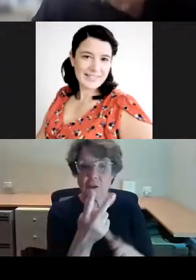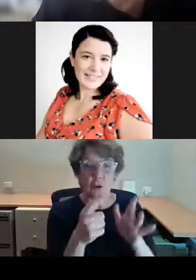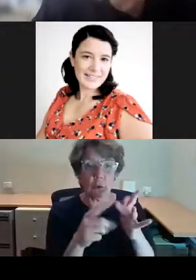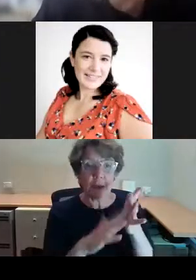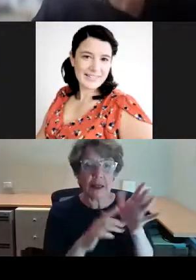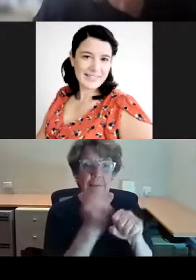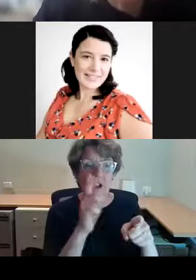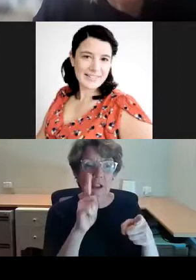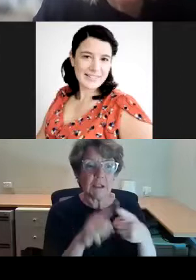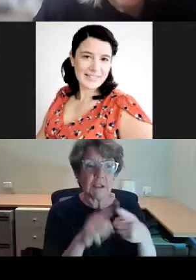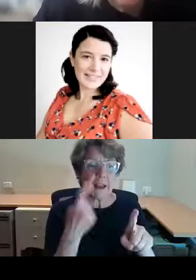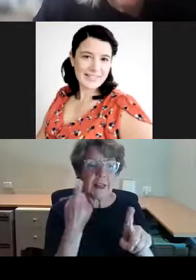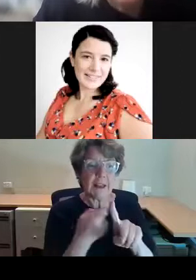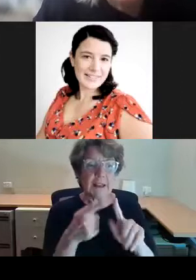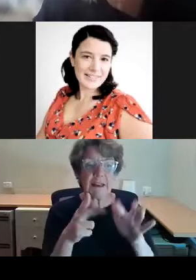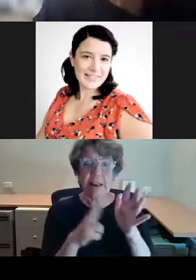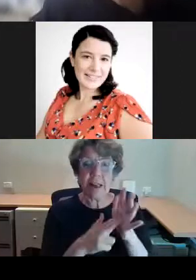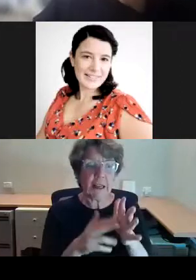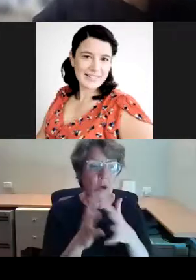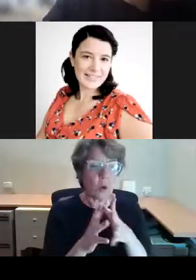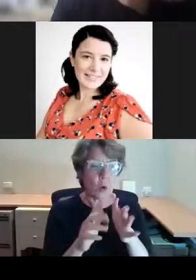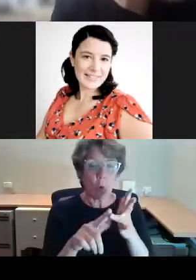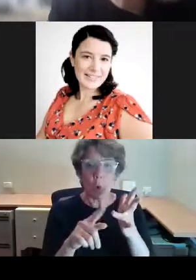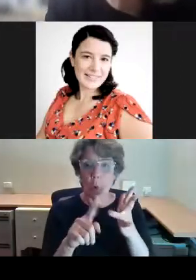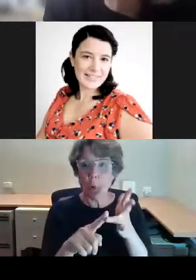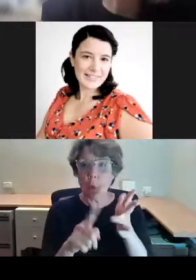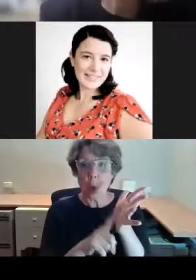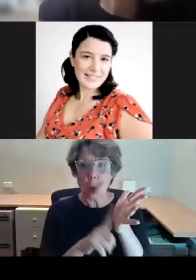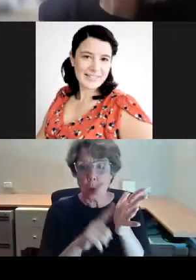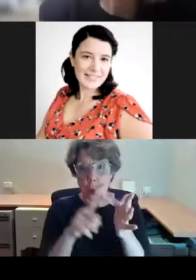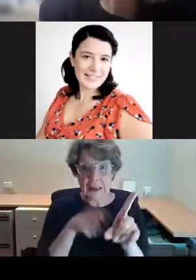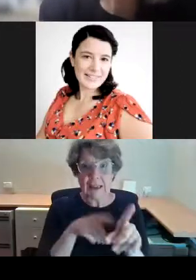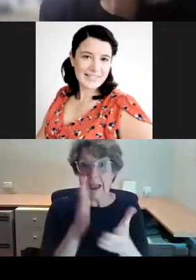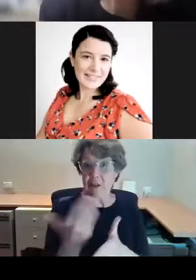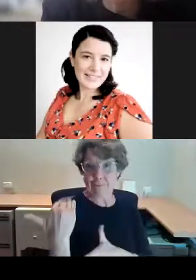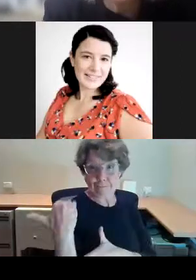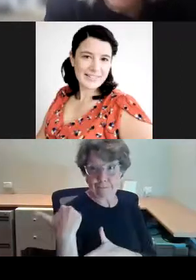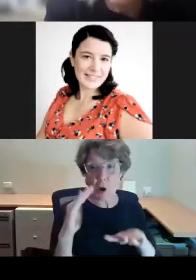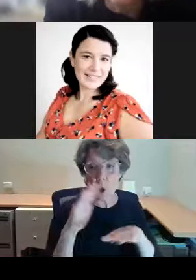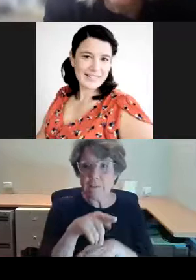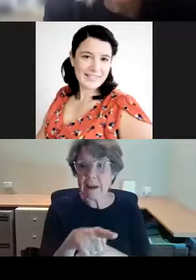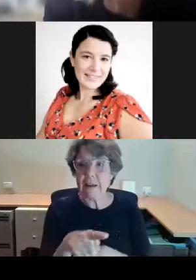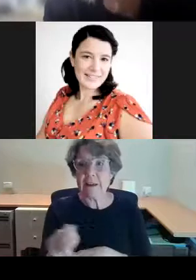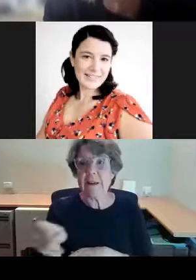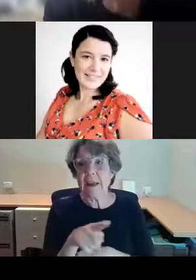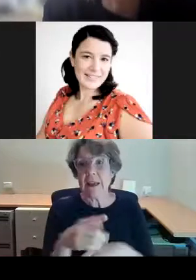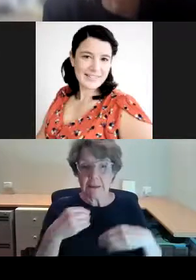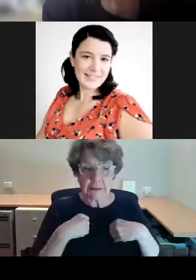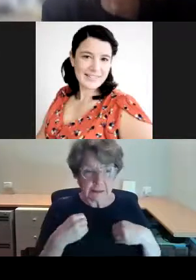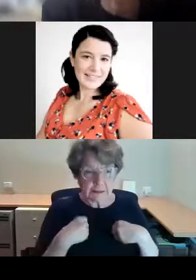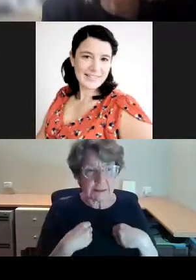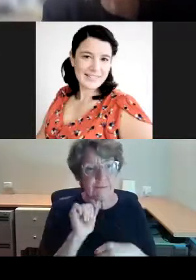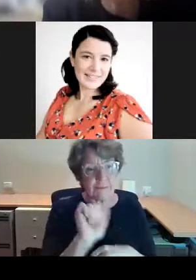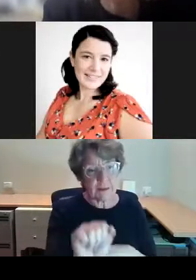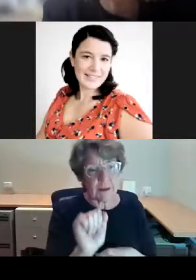Woolley, before he died, drew my attention to, which his firm, Anker Mortlock and Woolley, had